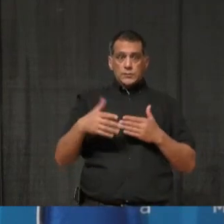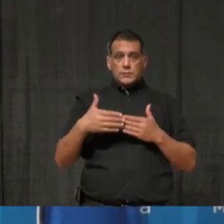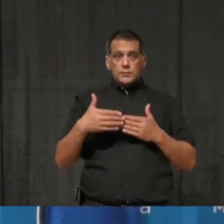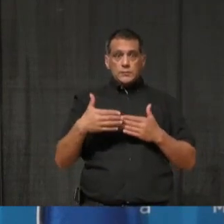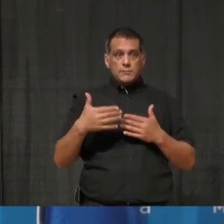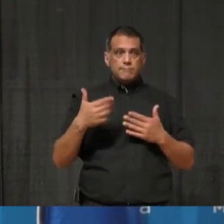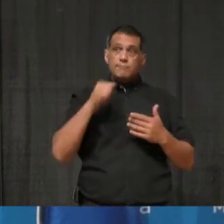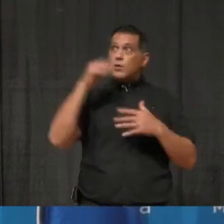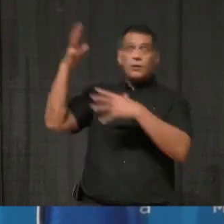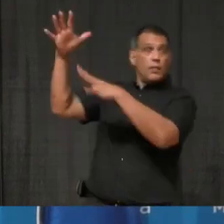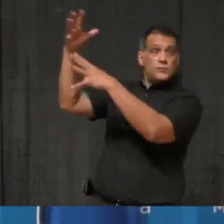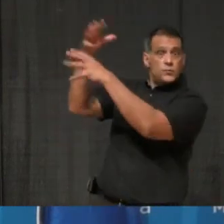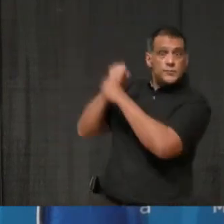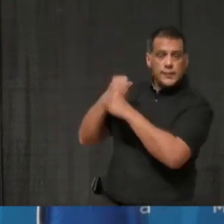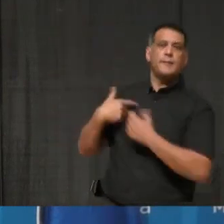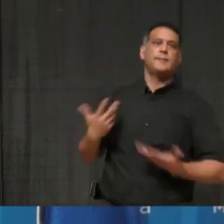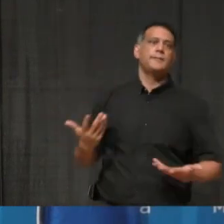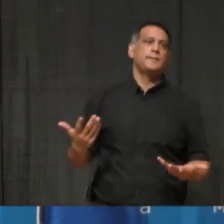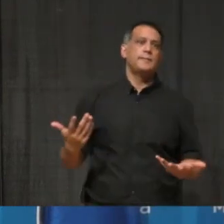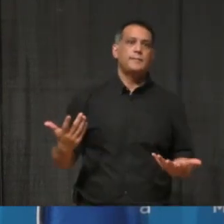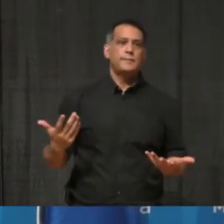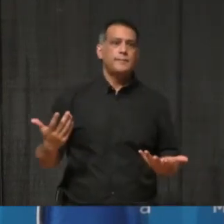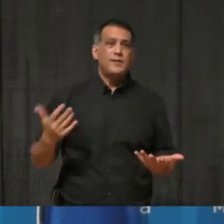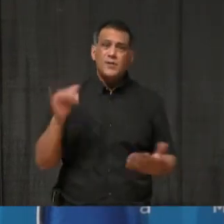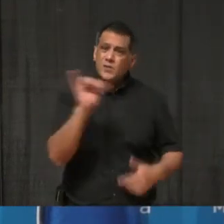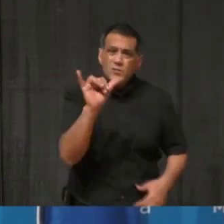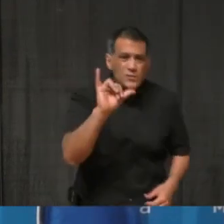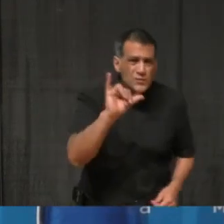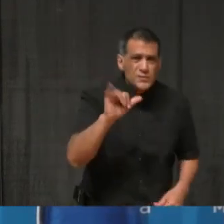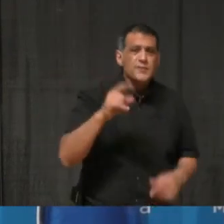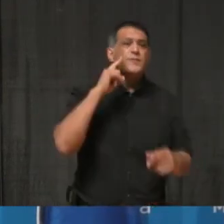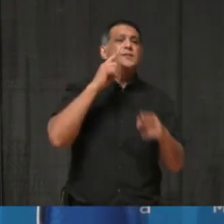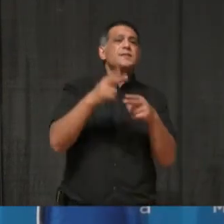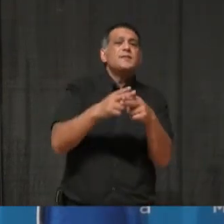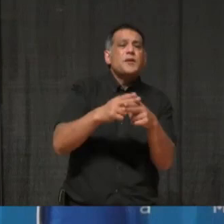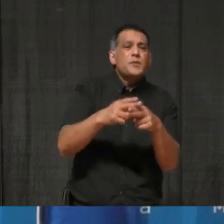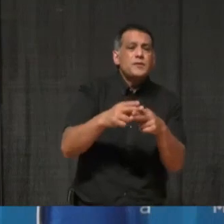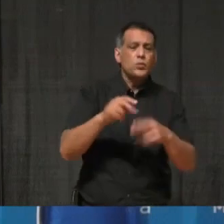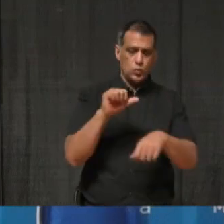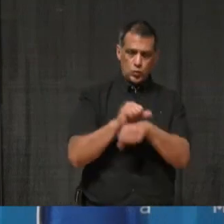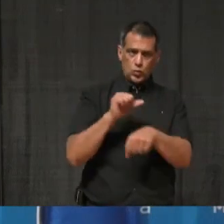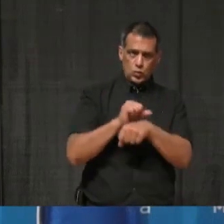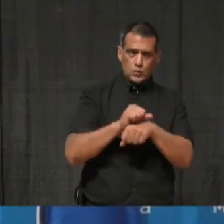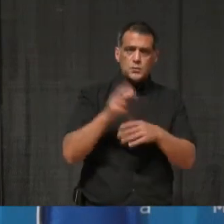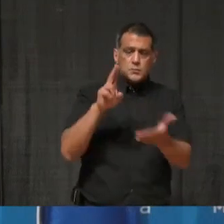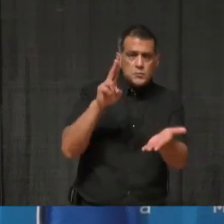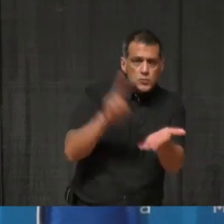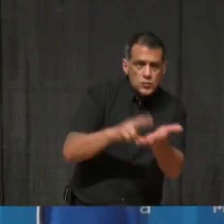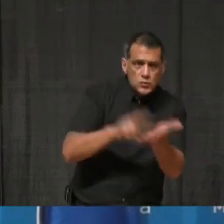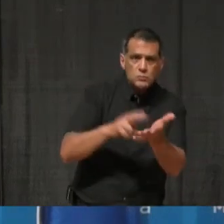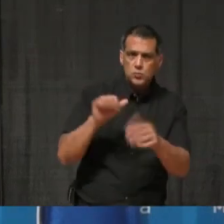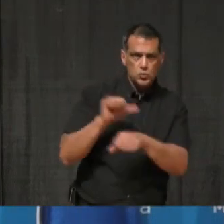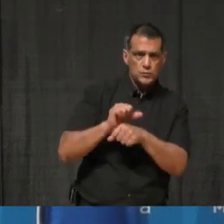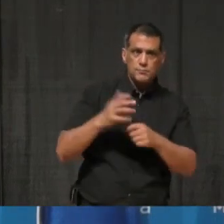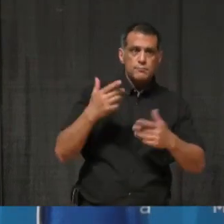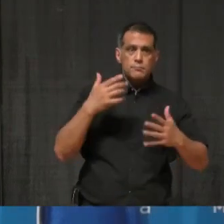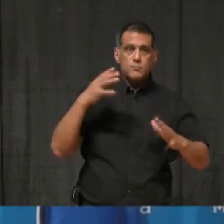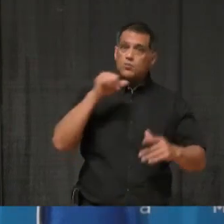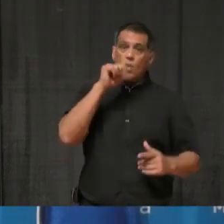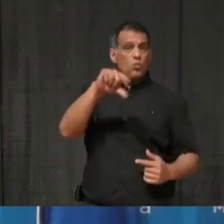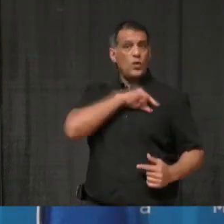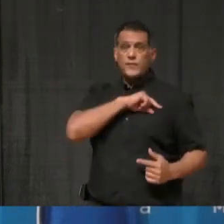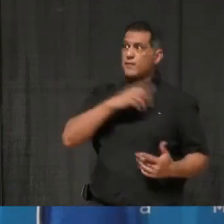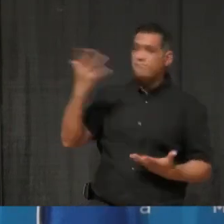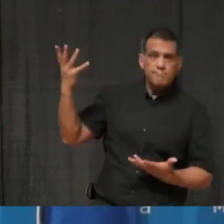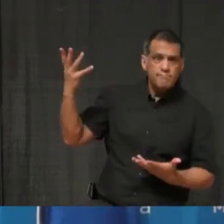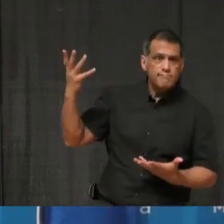are also excluded from this benefit. The reality is that it provides